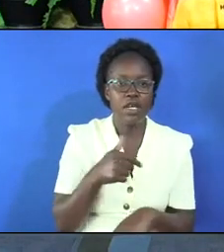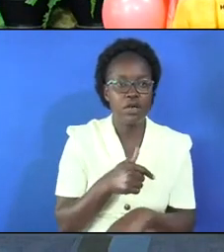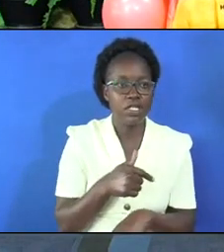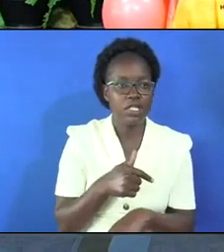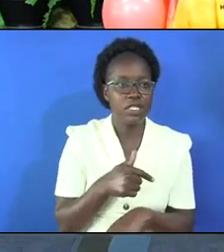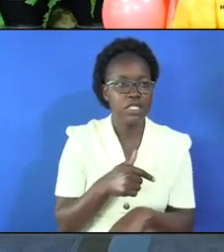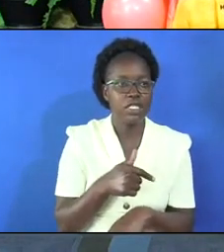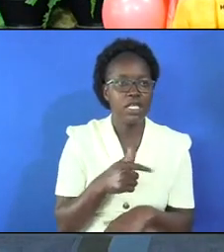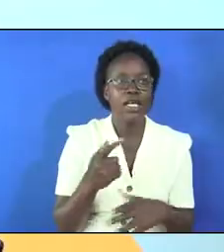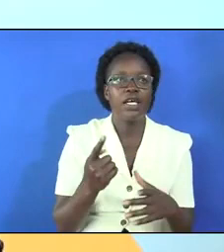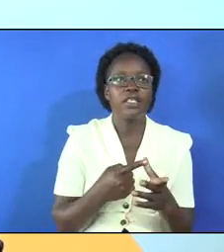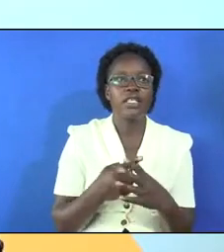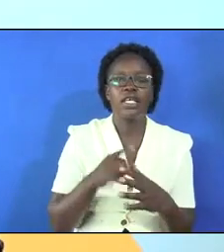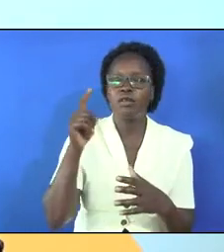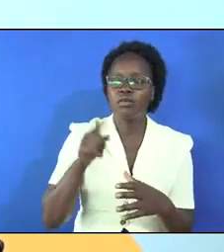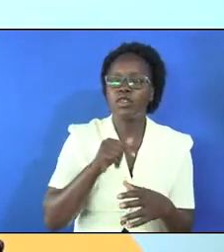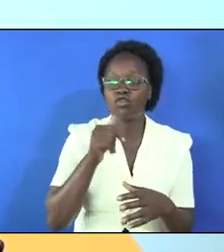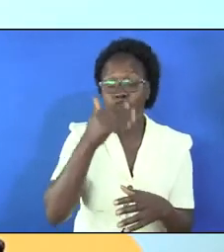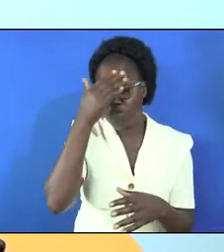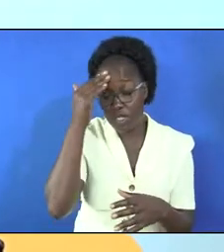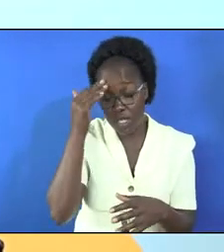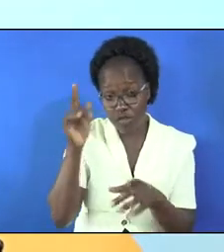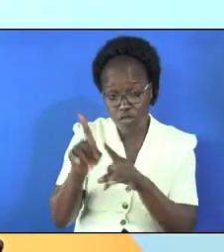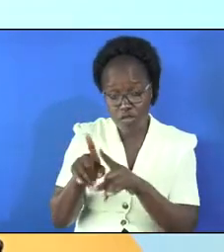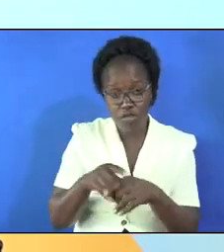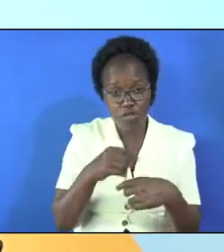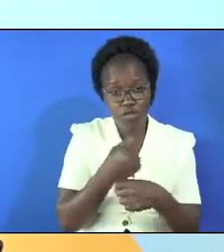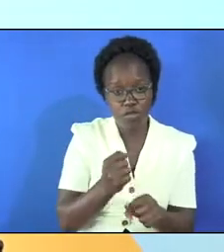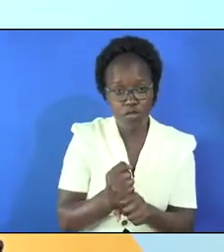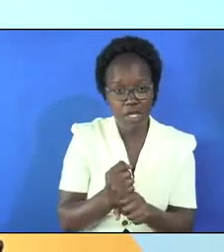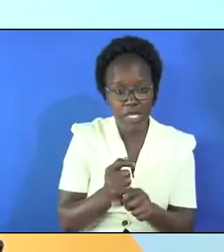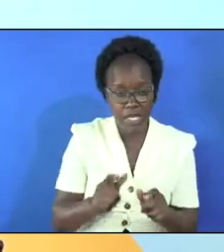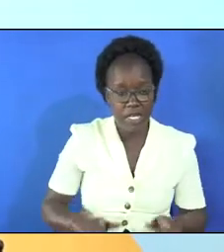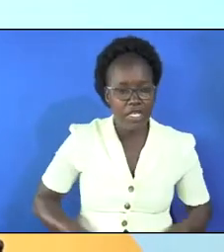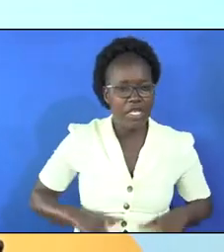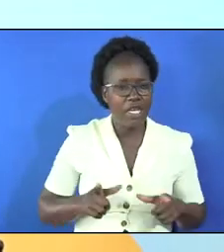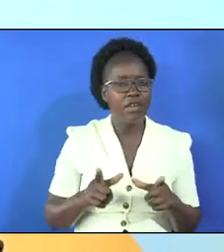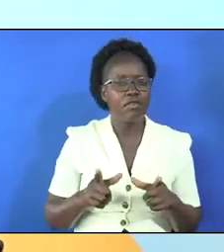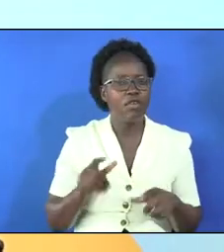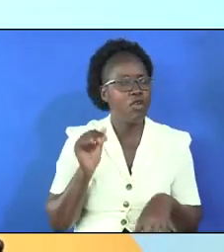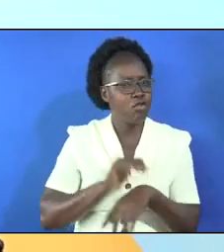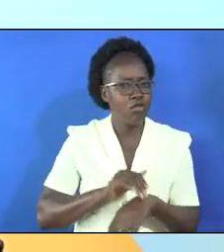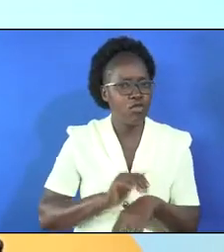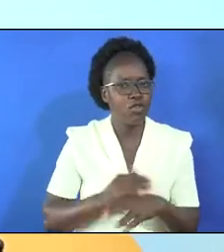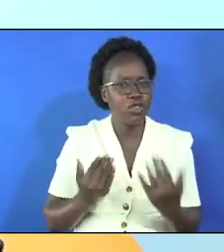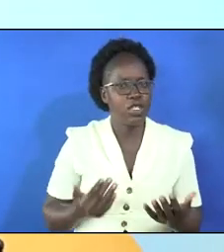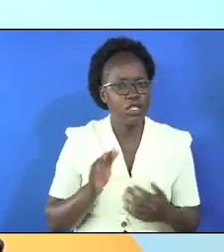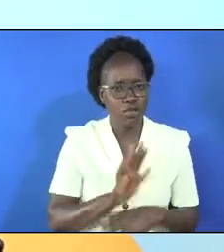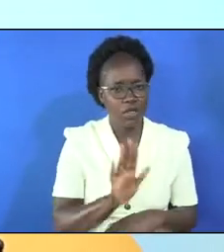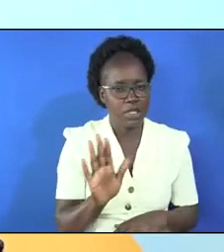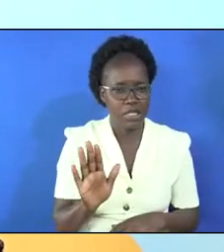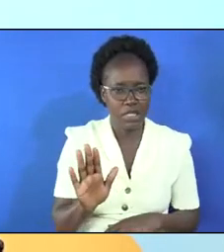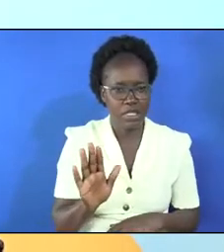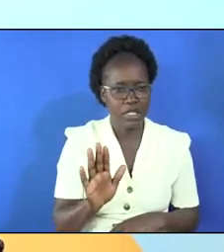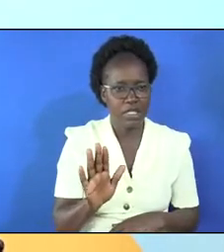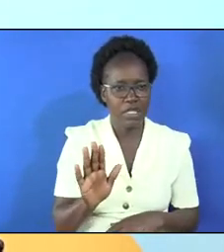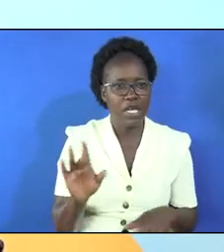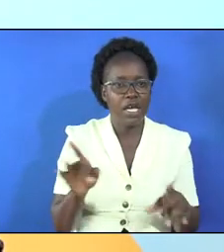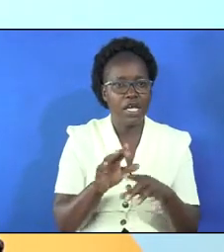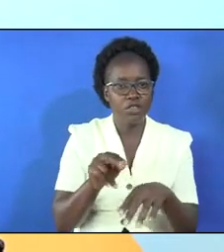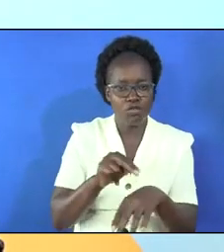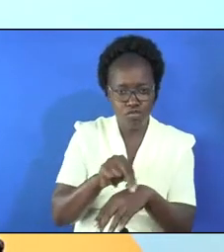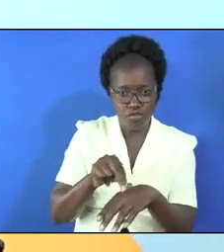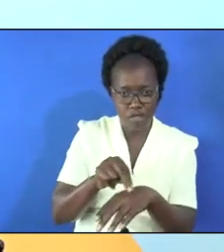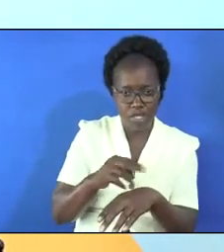then you must not forget also to make life very good for your children even as you